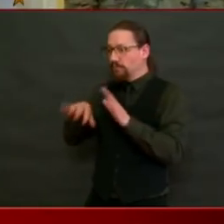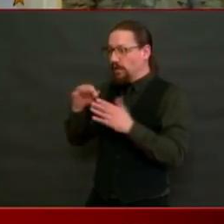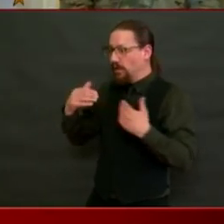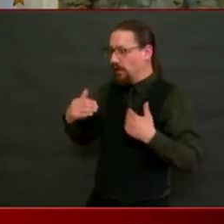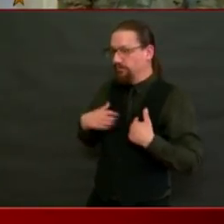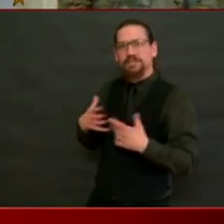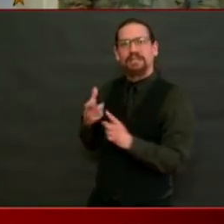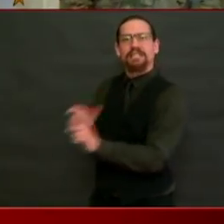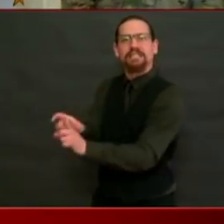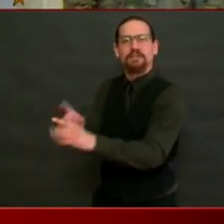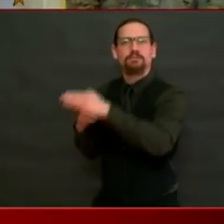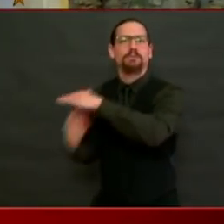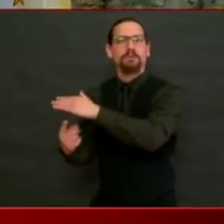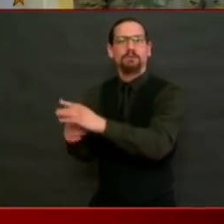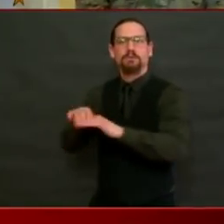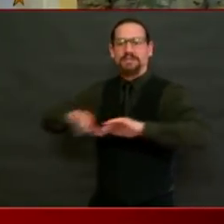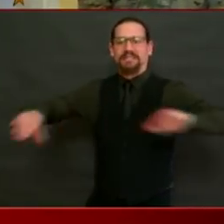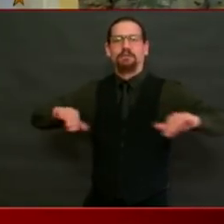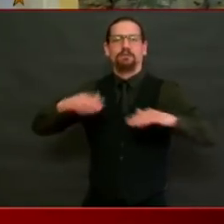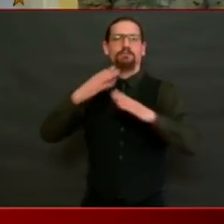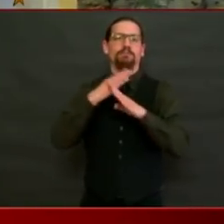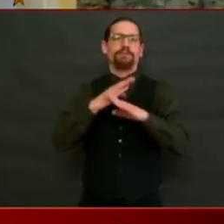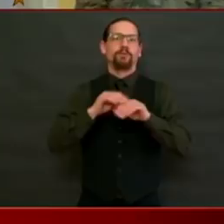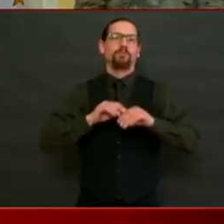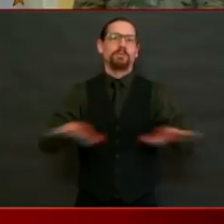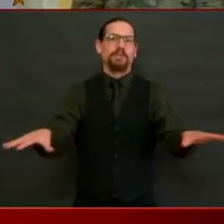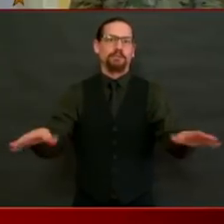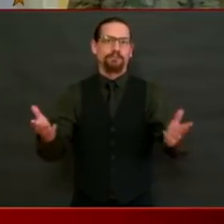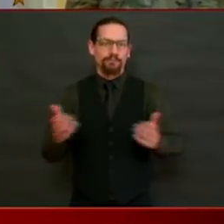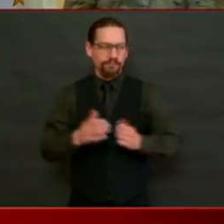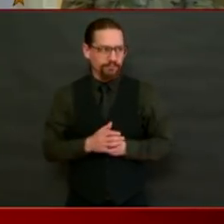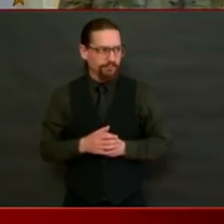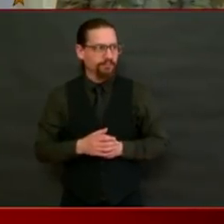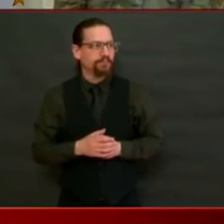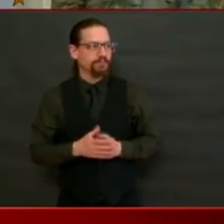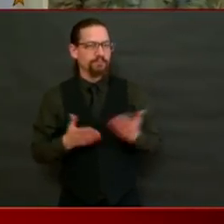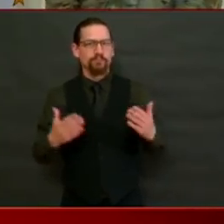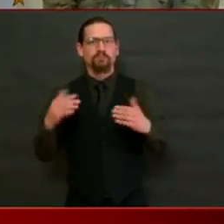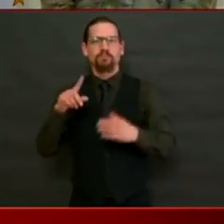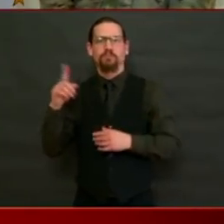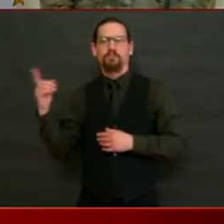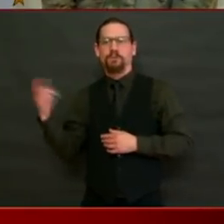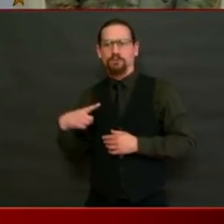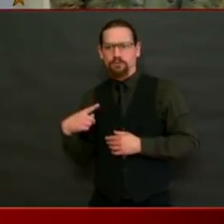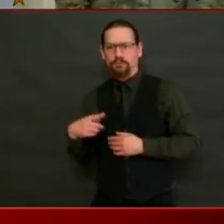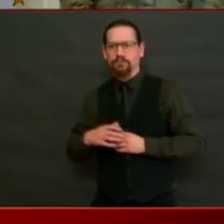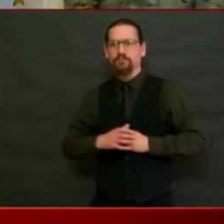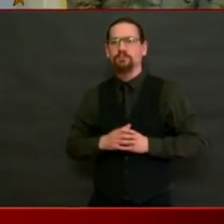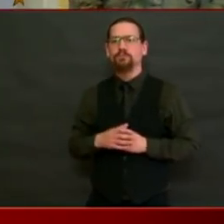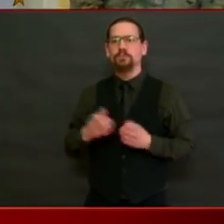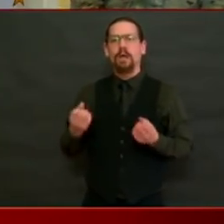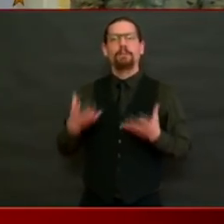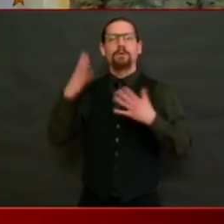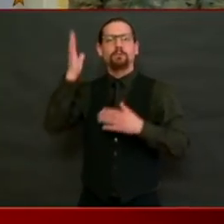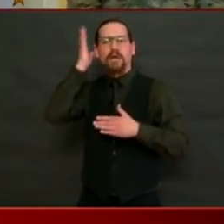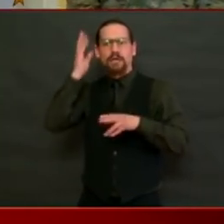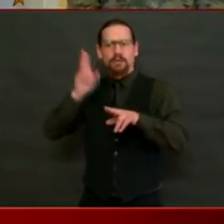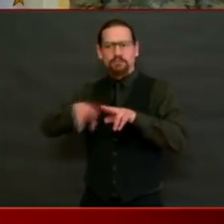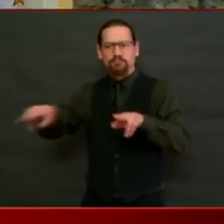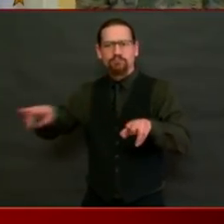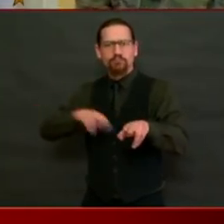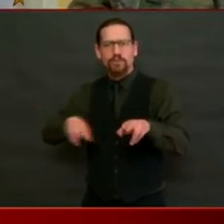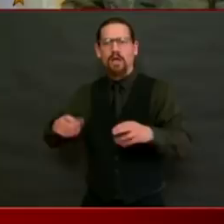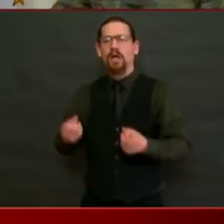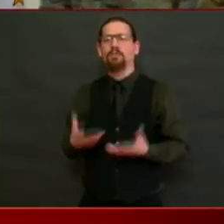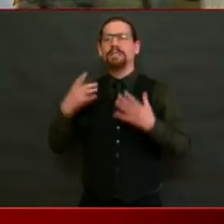or positive. Paul Parker asks, how many beds will we need, how many will we have? Do you want to